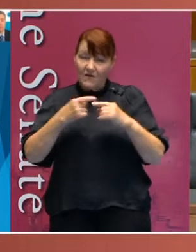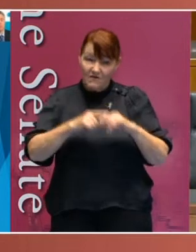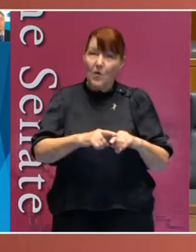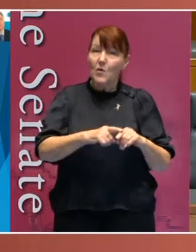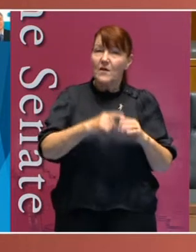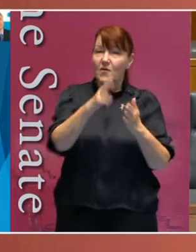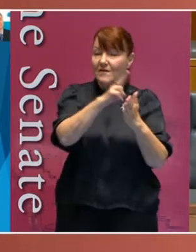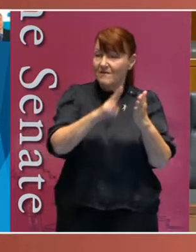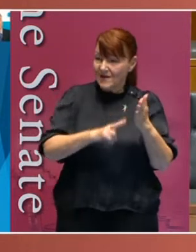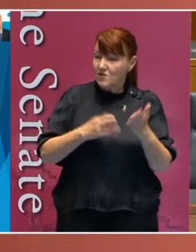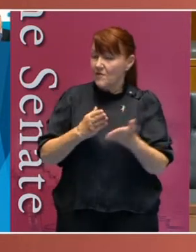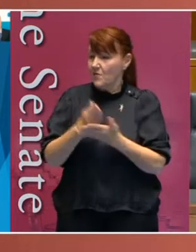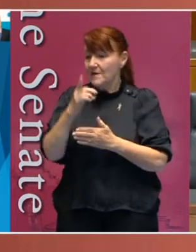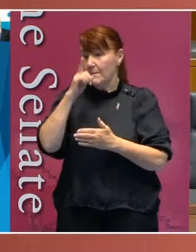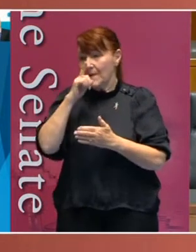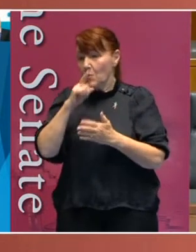implementation.